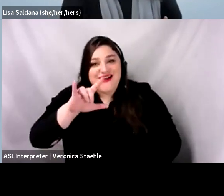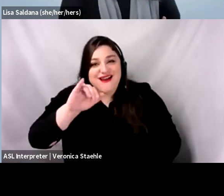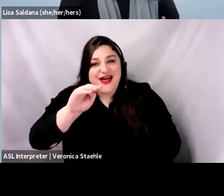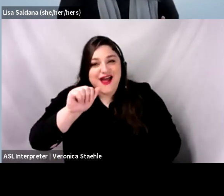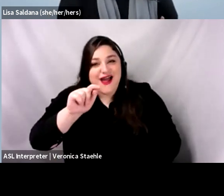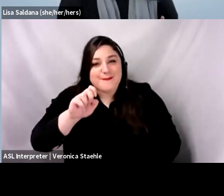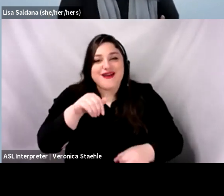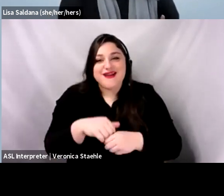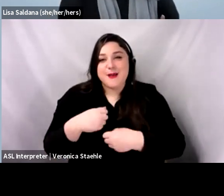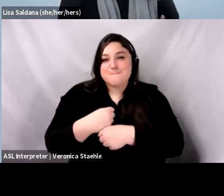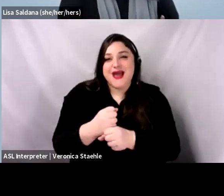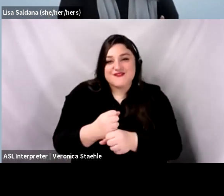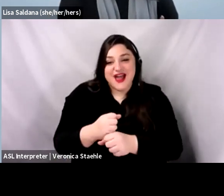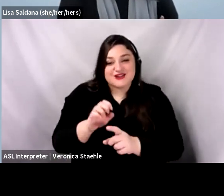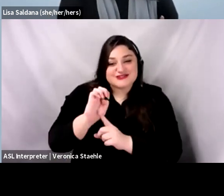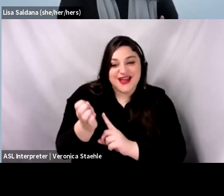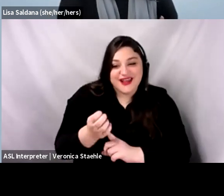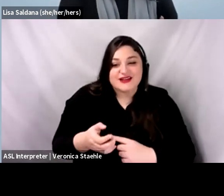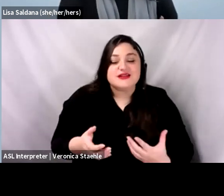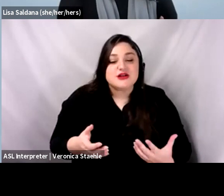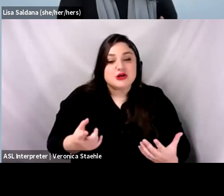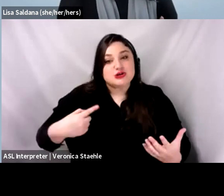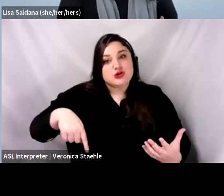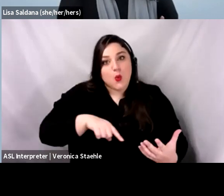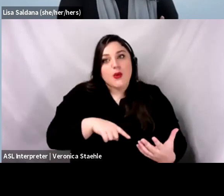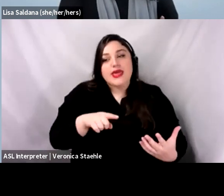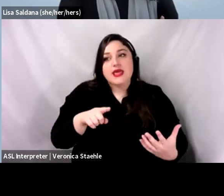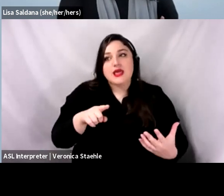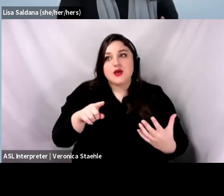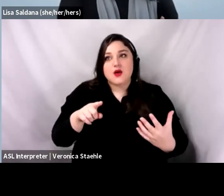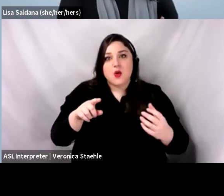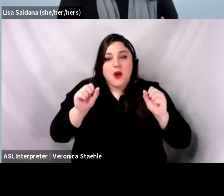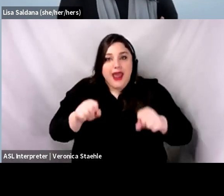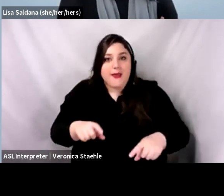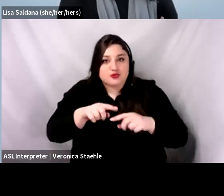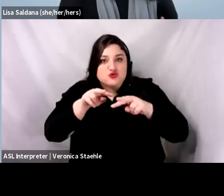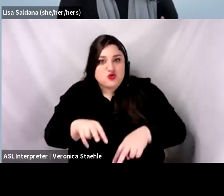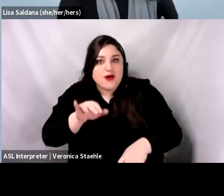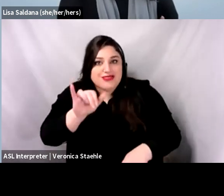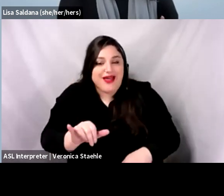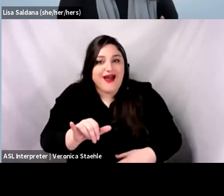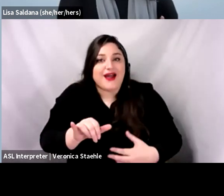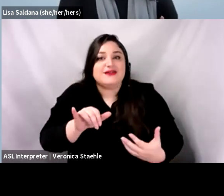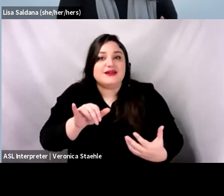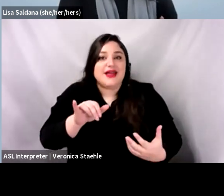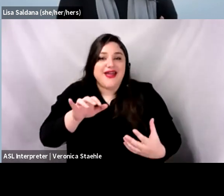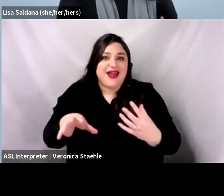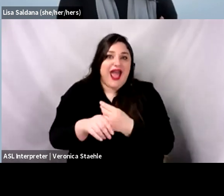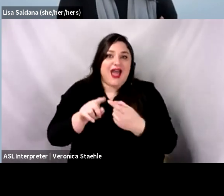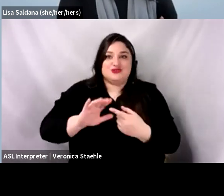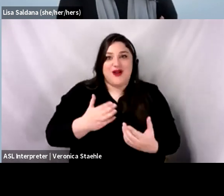settings. So we, we, have a, rich history, uh, I know, Andy, you mentioned, um,